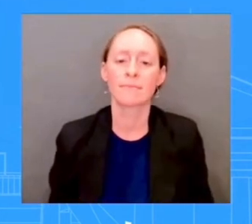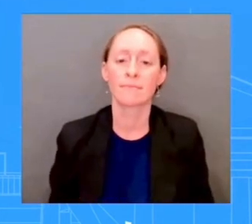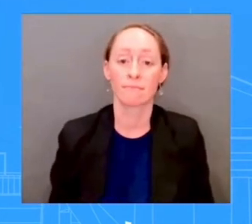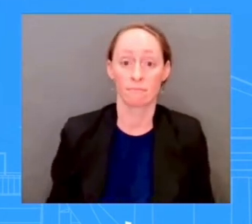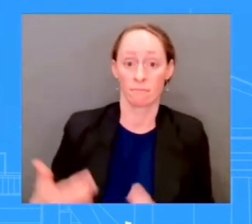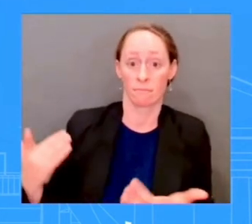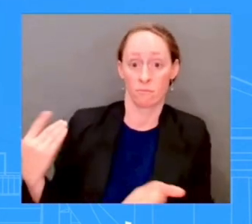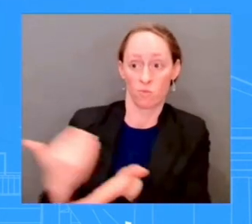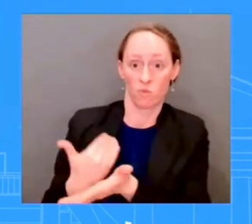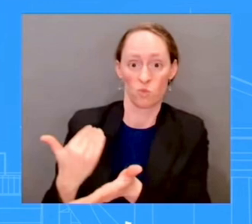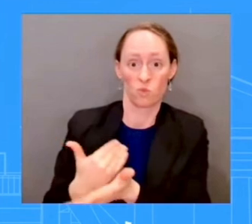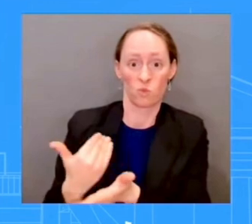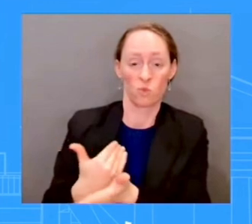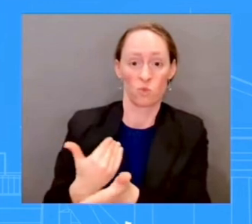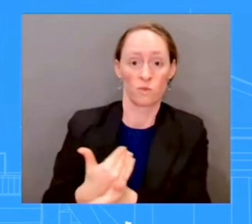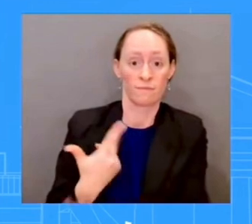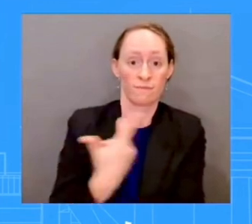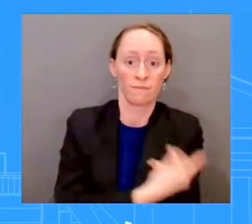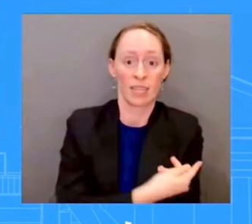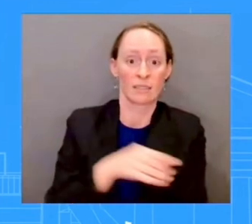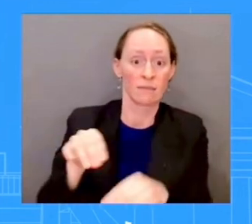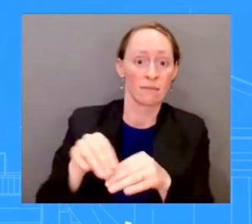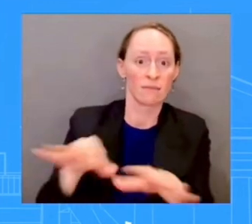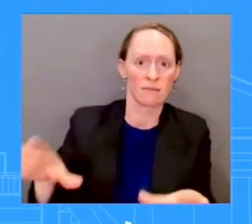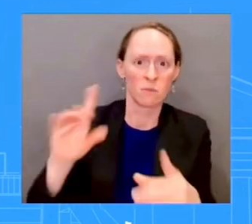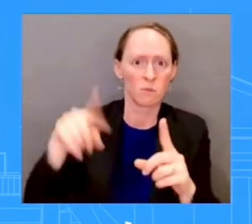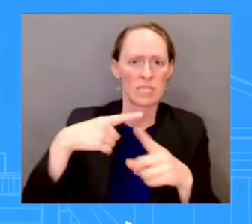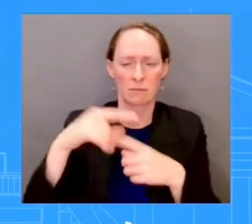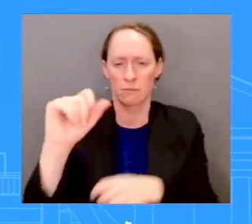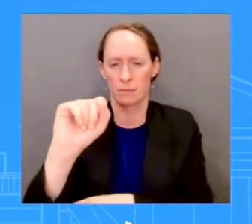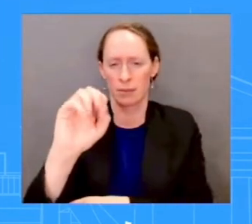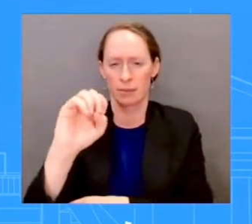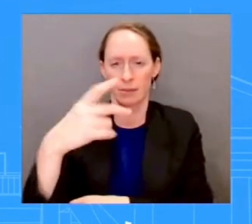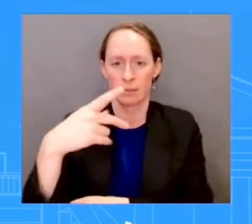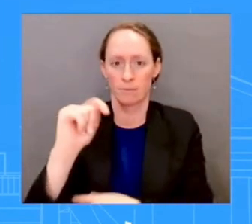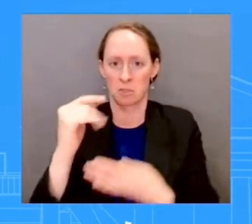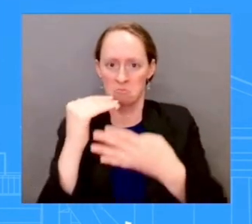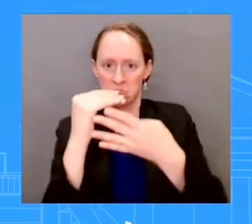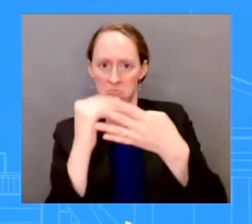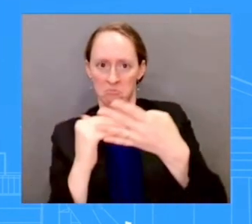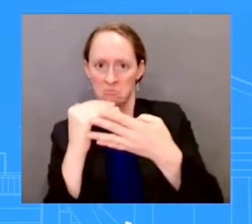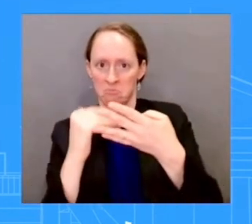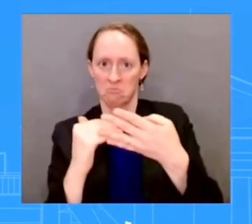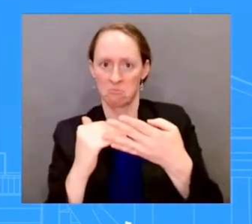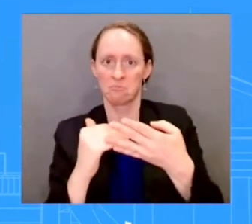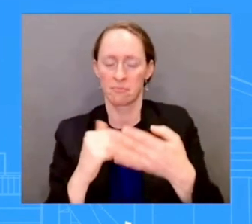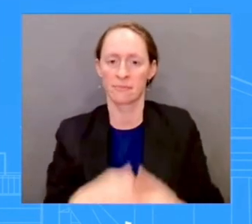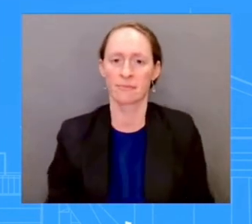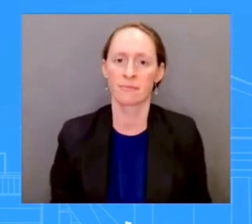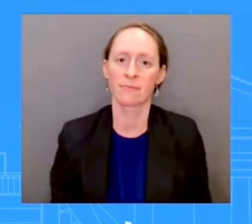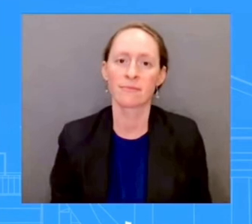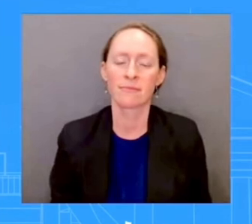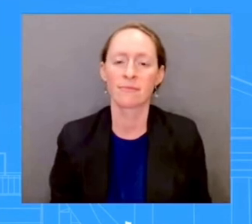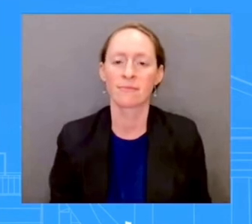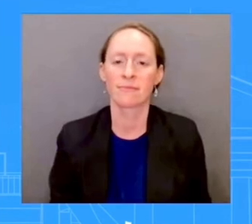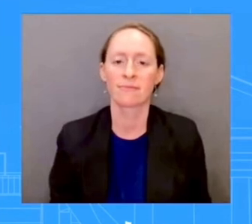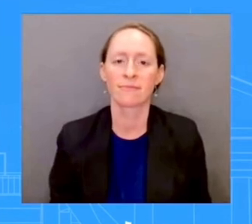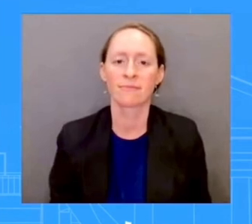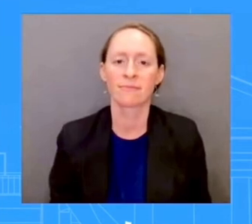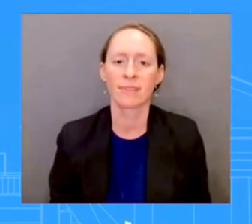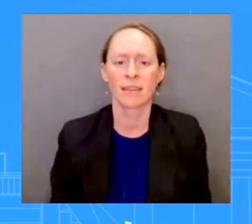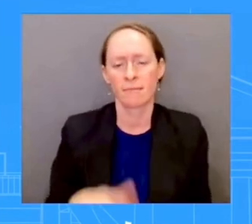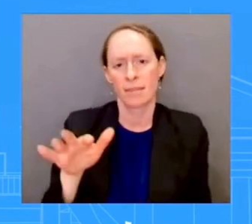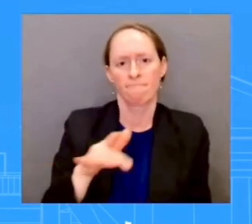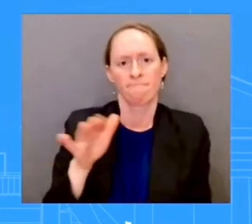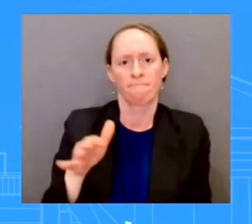FDA and CDC, they announced this last week, that there will be new vaccines next, this, are we in September?